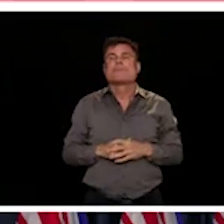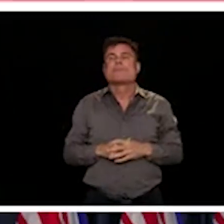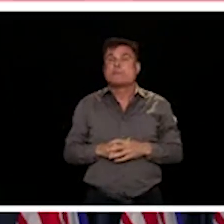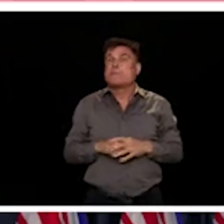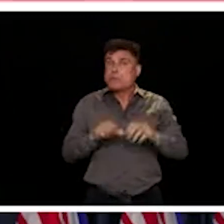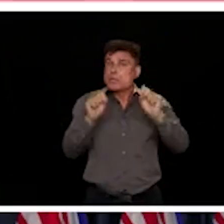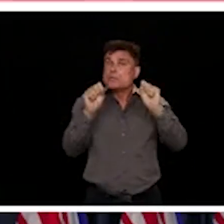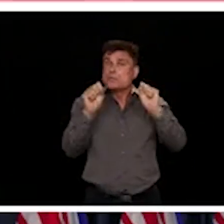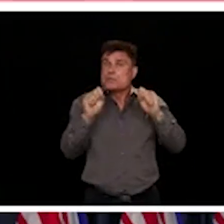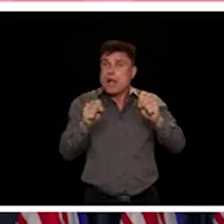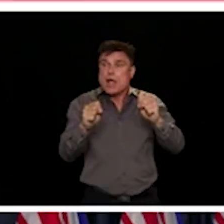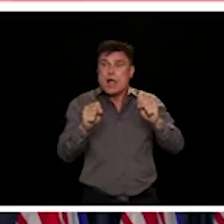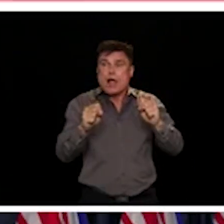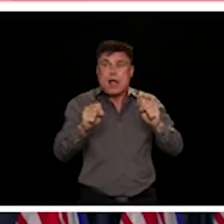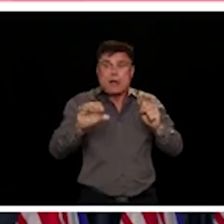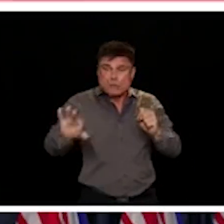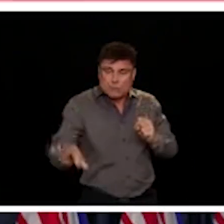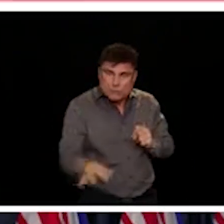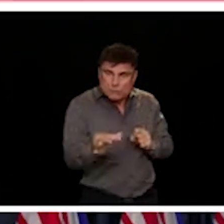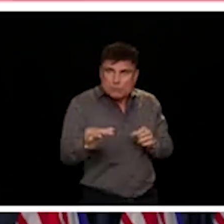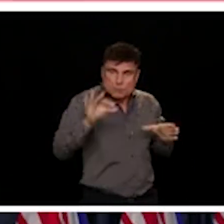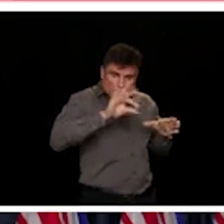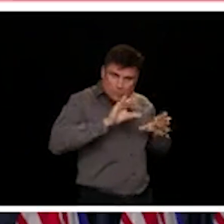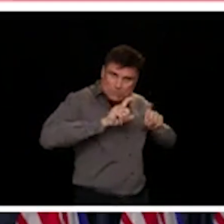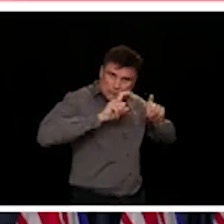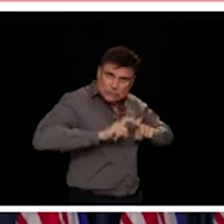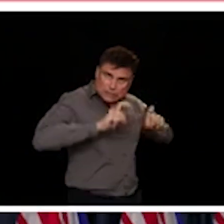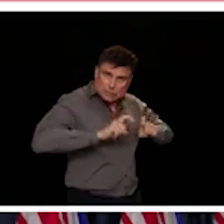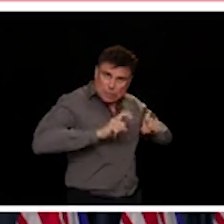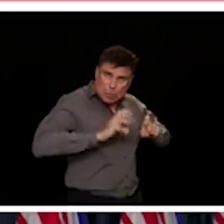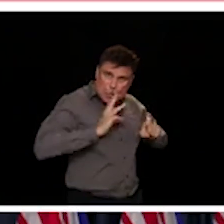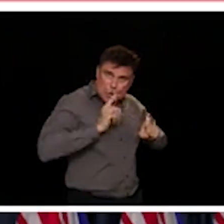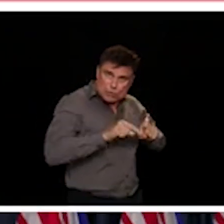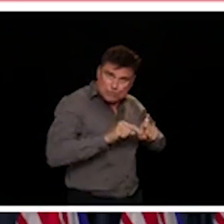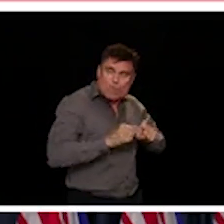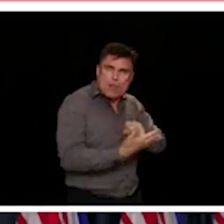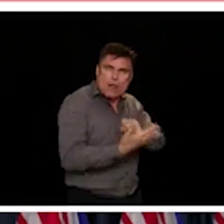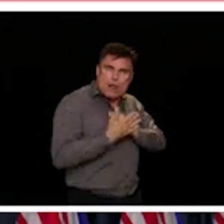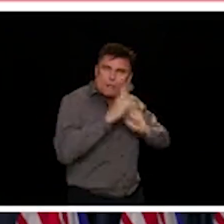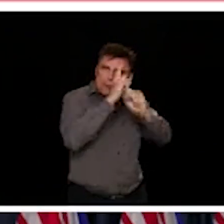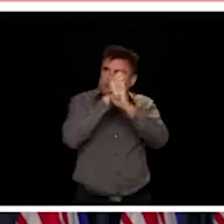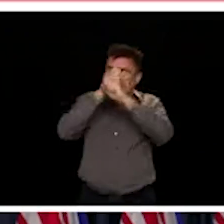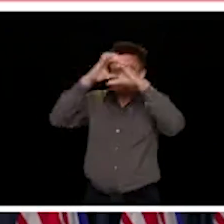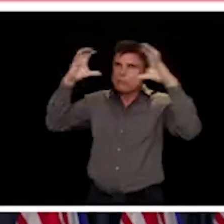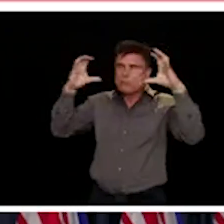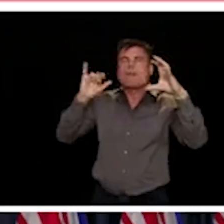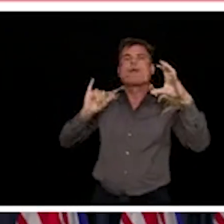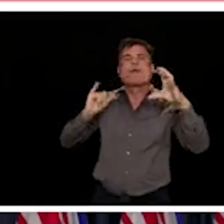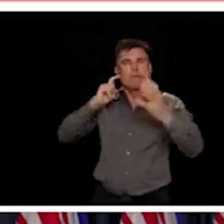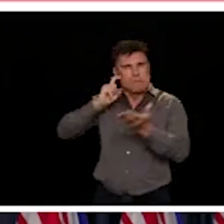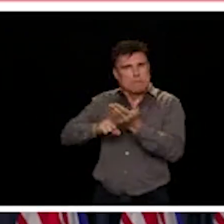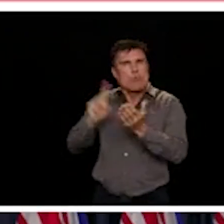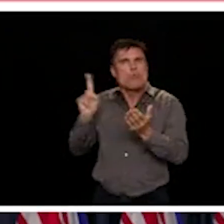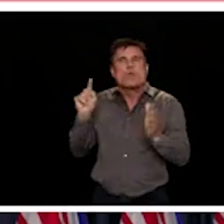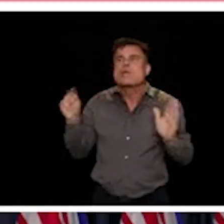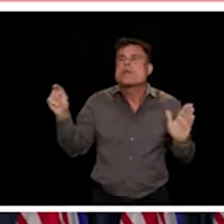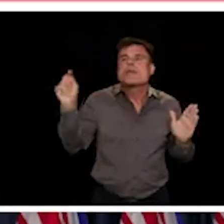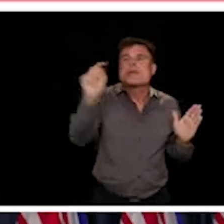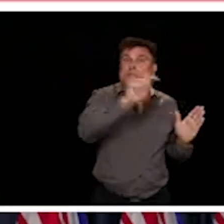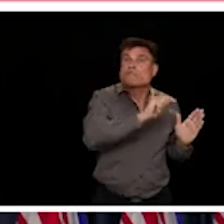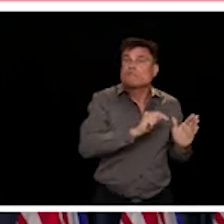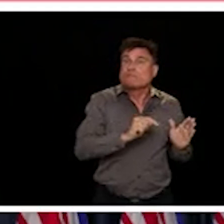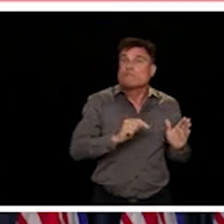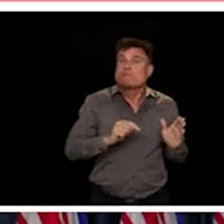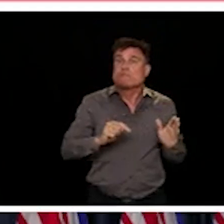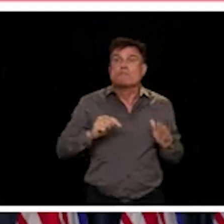communities. And this is something that we've seen in a number of other countries around the world. The Netherlands had started a program, Finland and